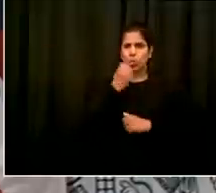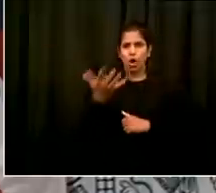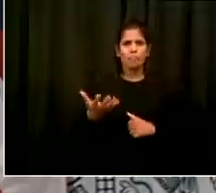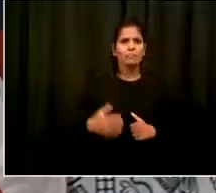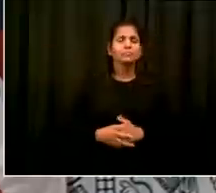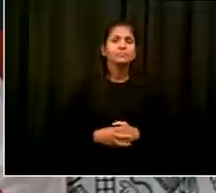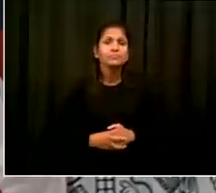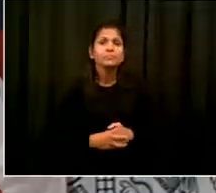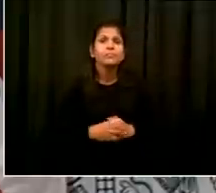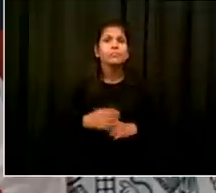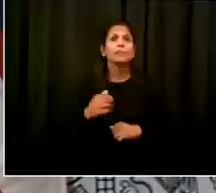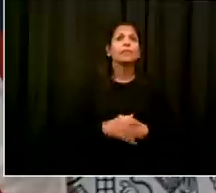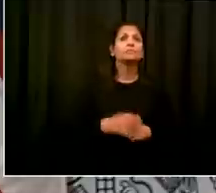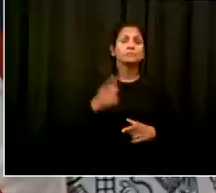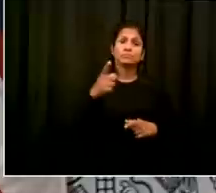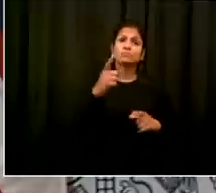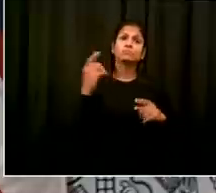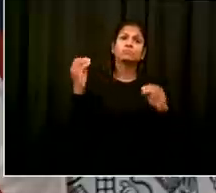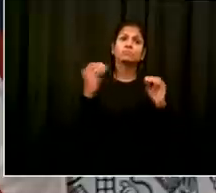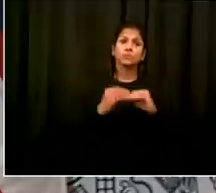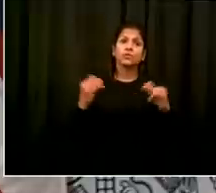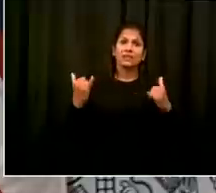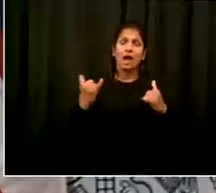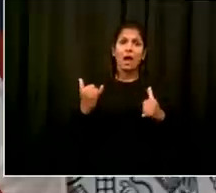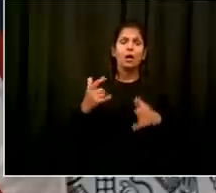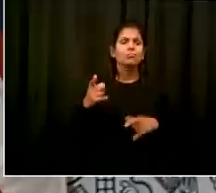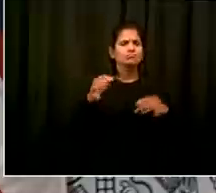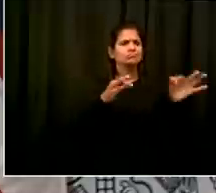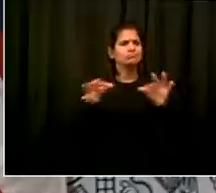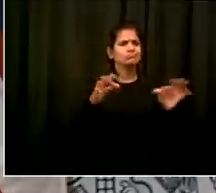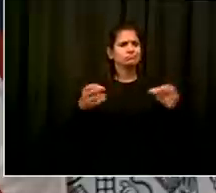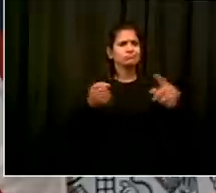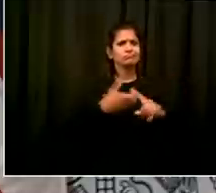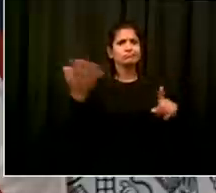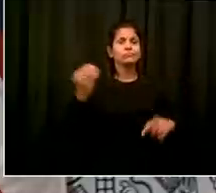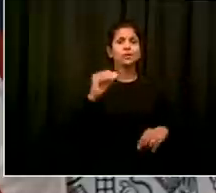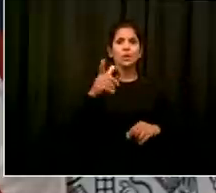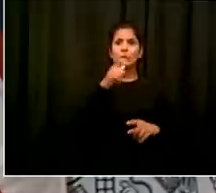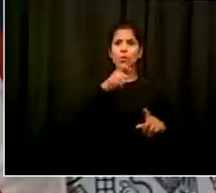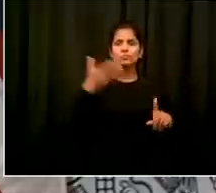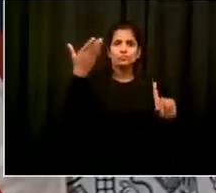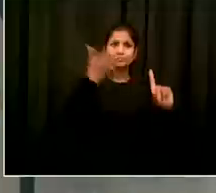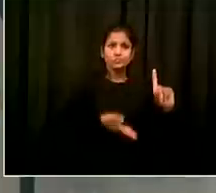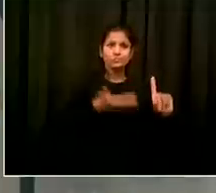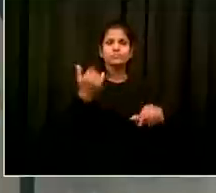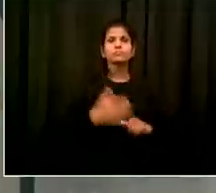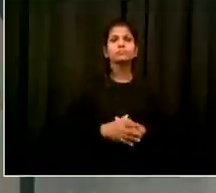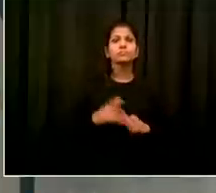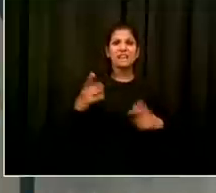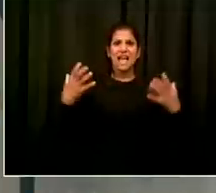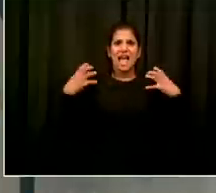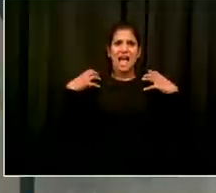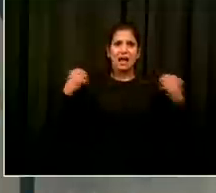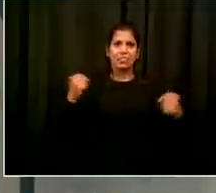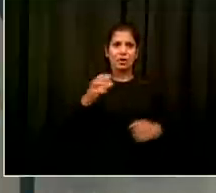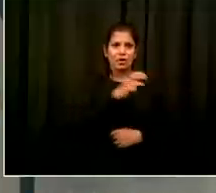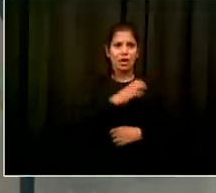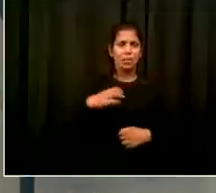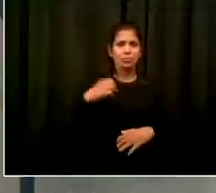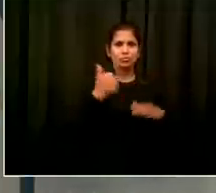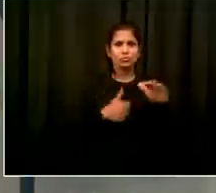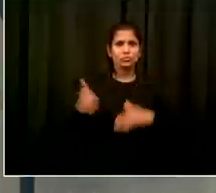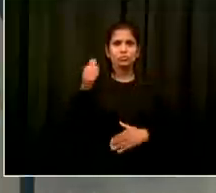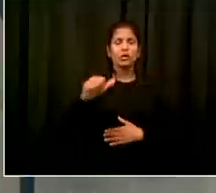sure that no upticks get very far our health commissioner dr. Dave Choksi thank you sir